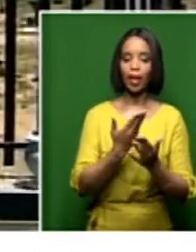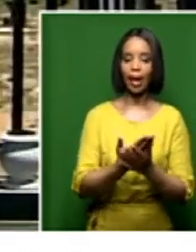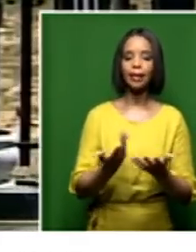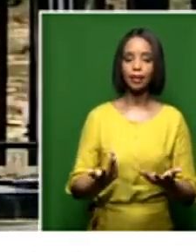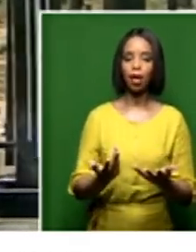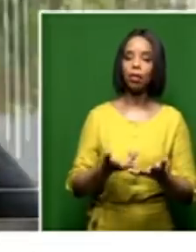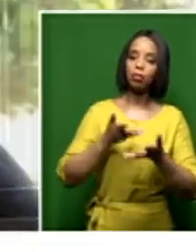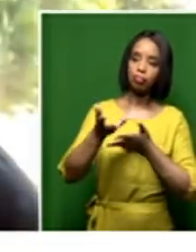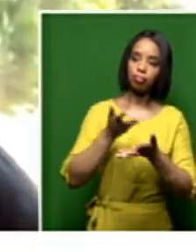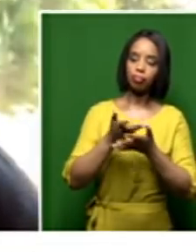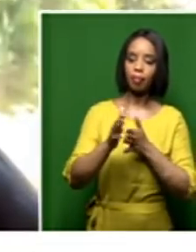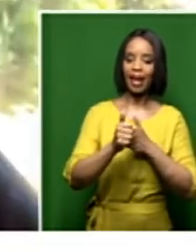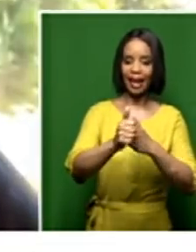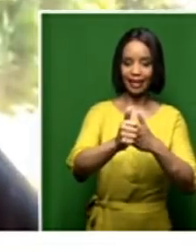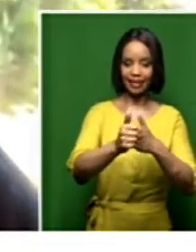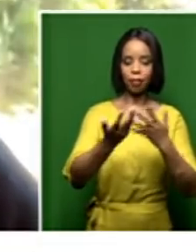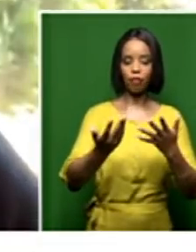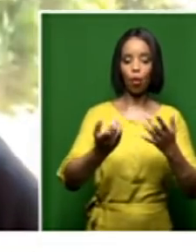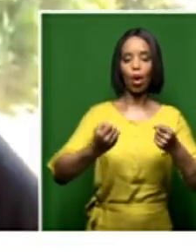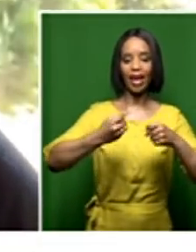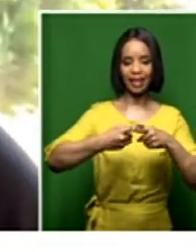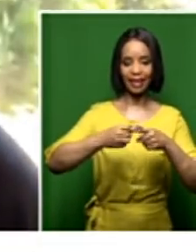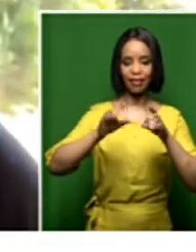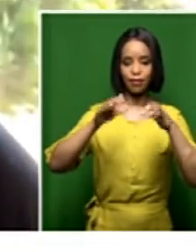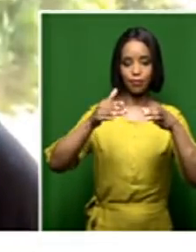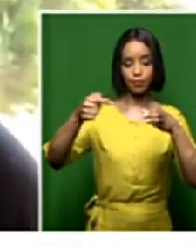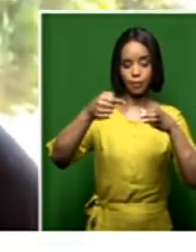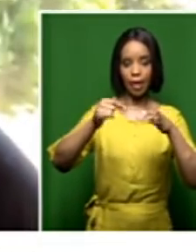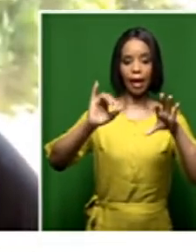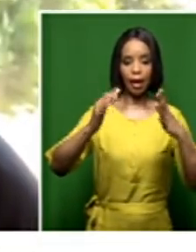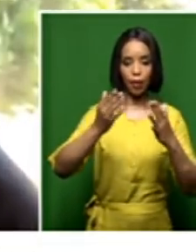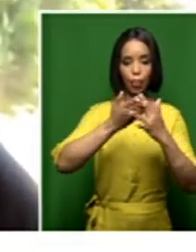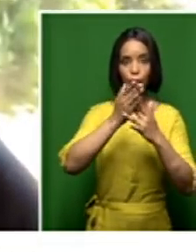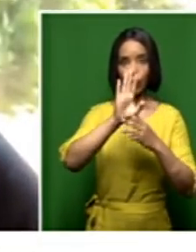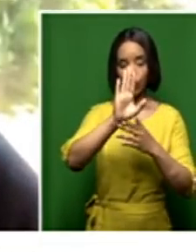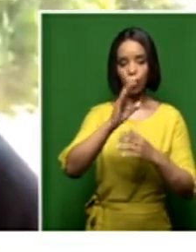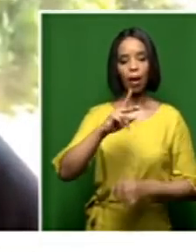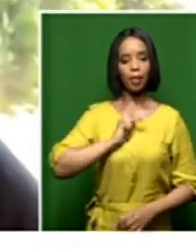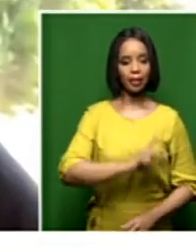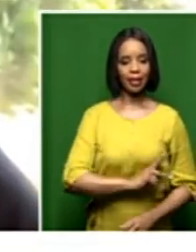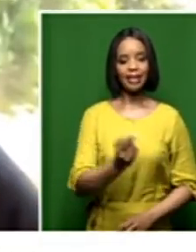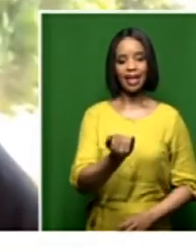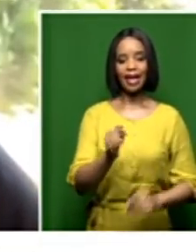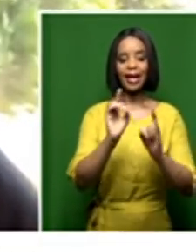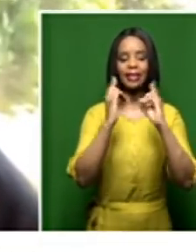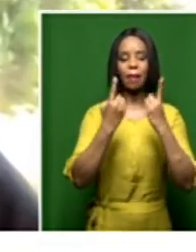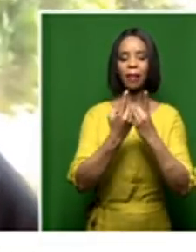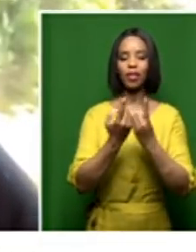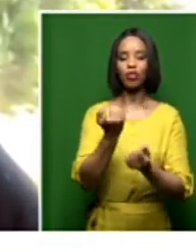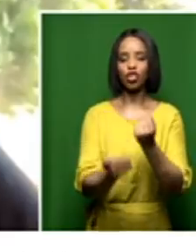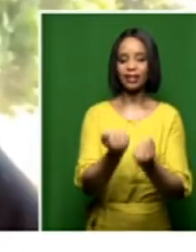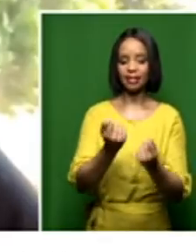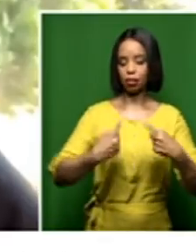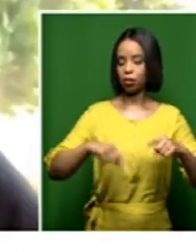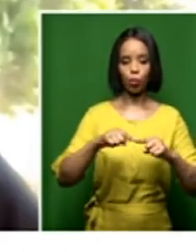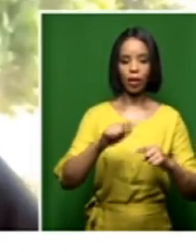of the executive through the president. For example, under the Department of Justice, we're just not satisfied with the state of